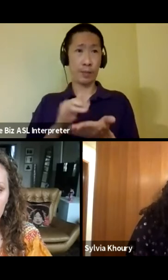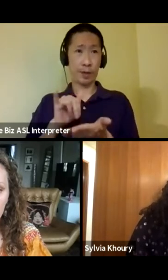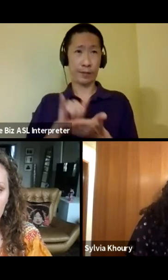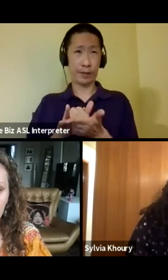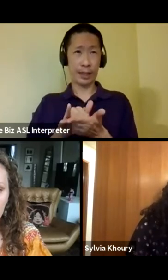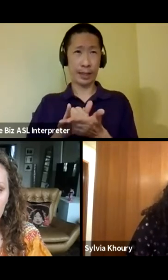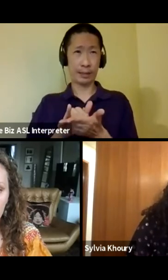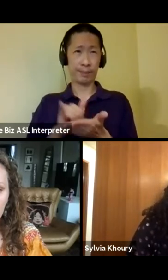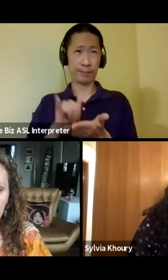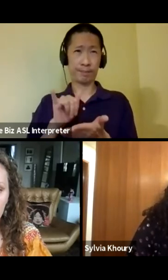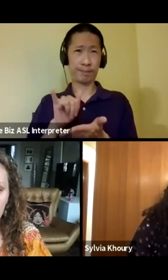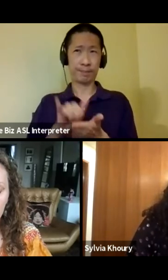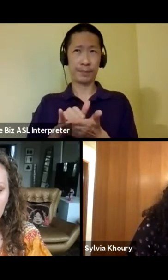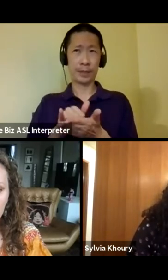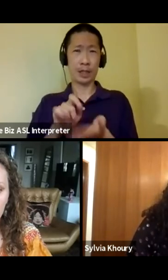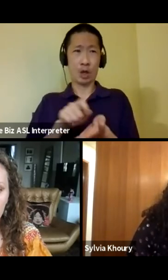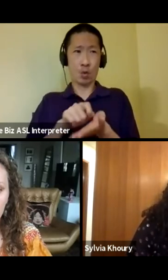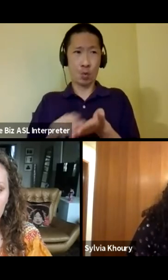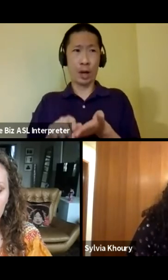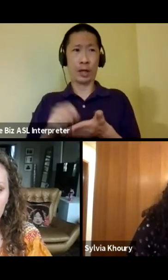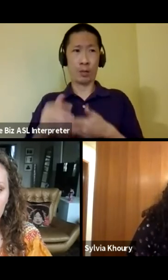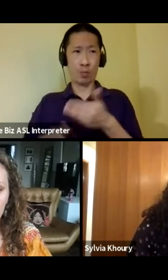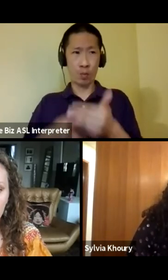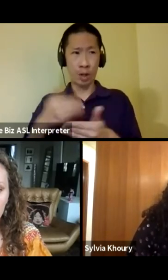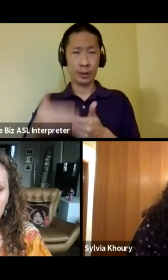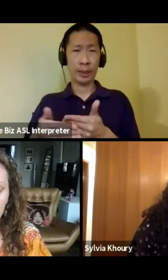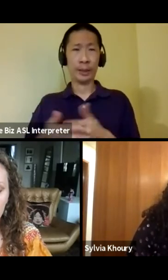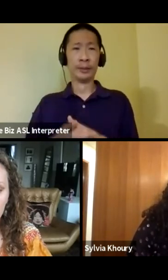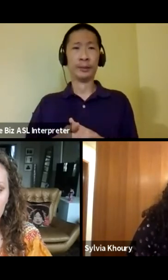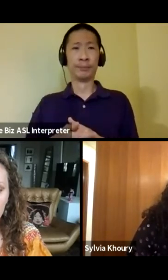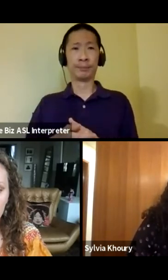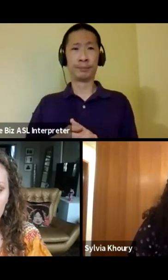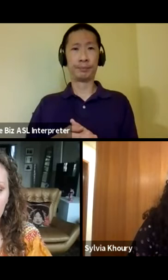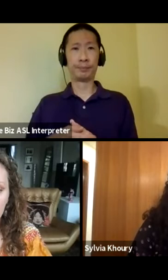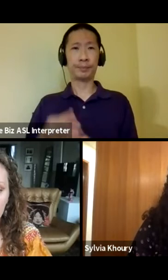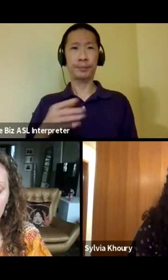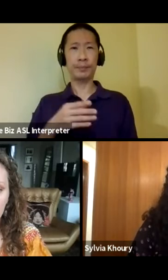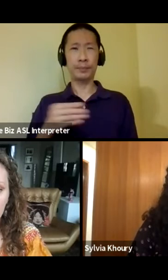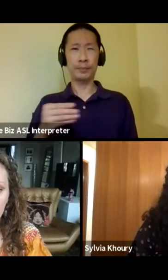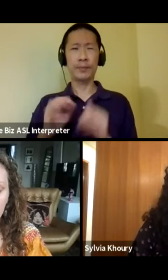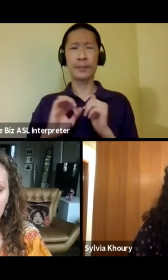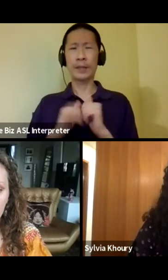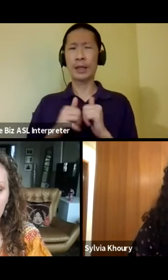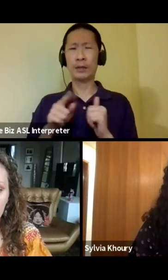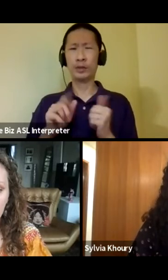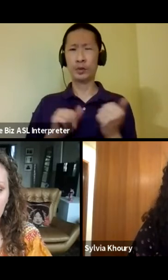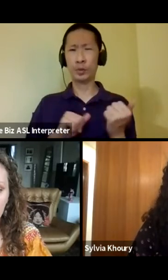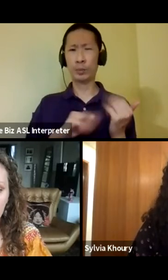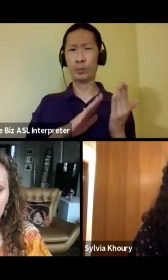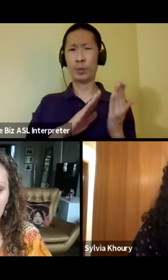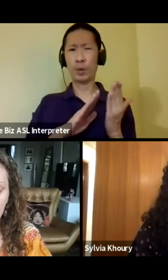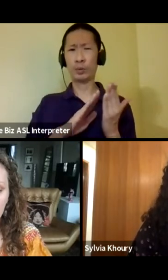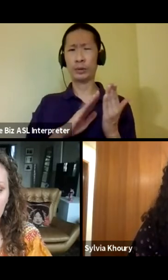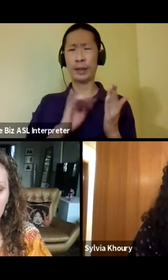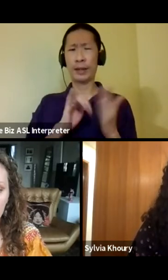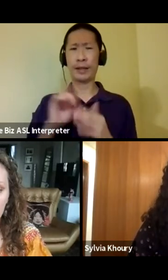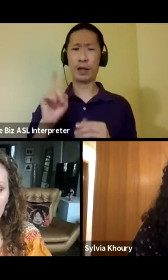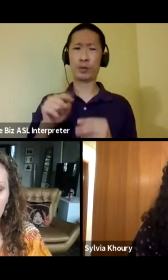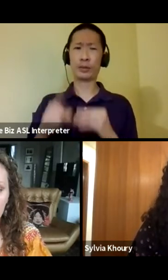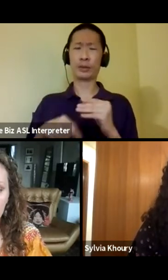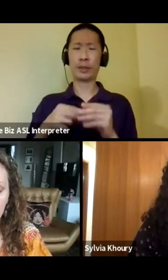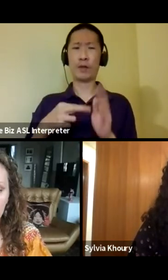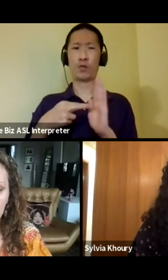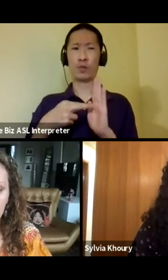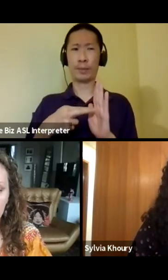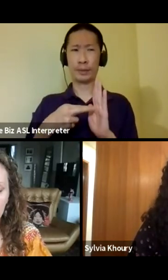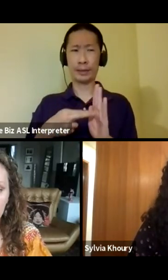that, that, that writing process, um, and, and how did you approach that question of representation